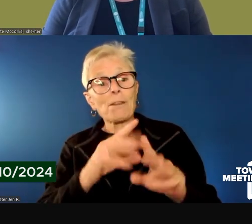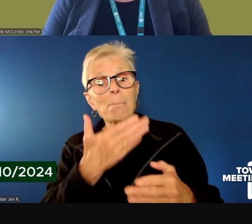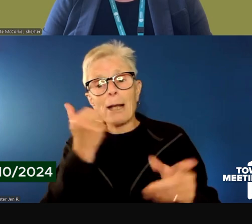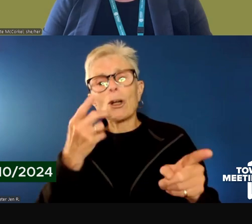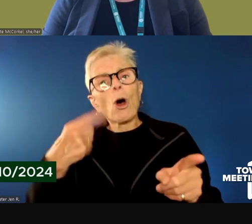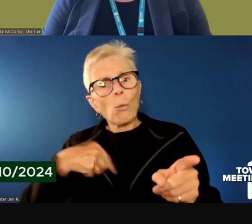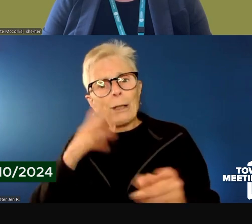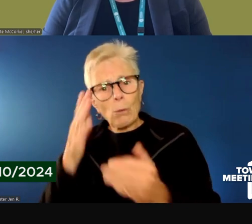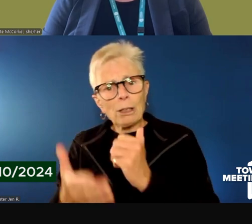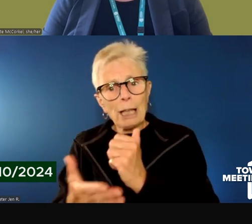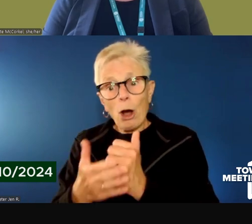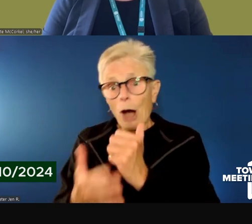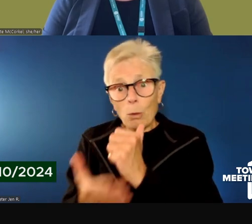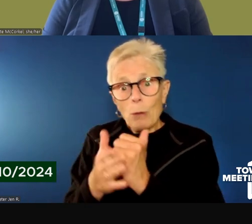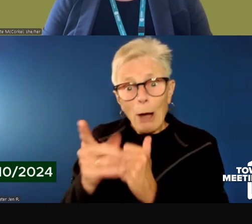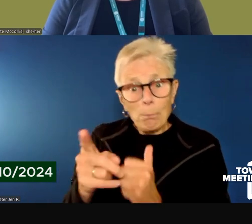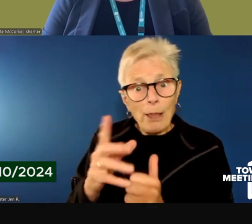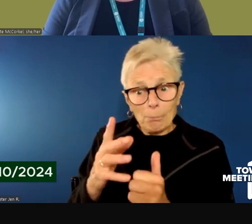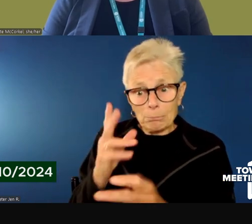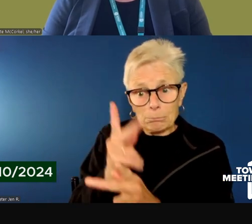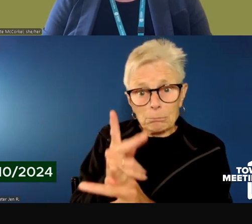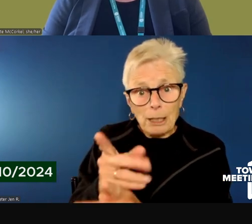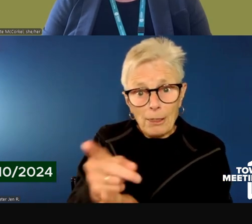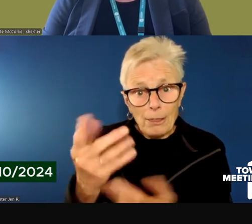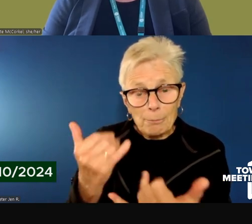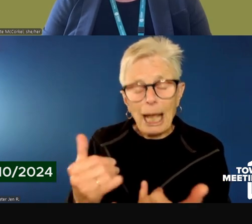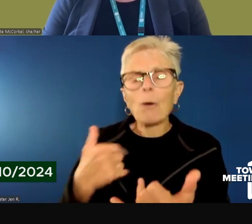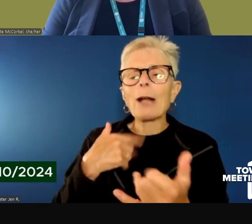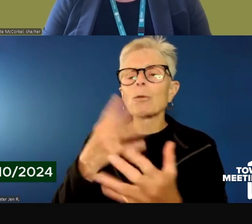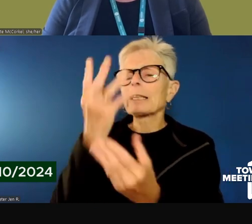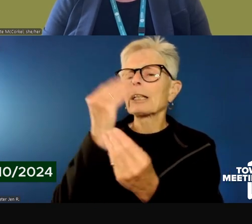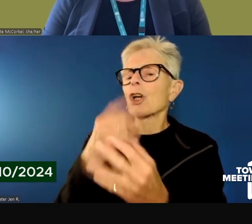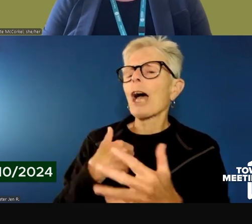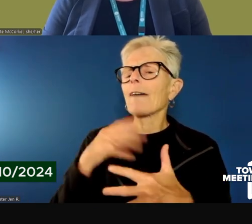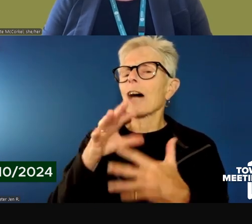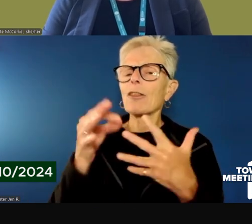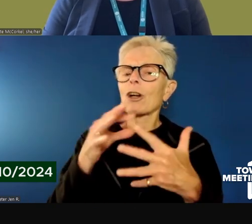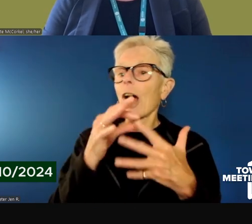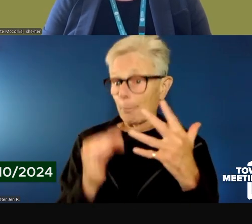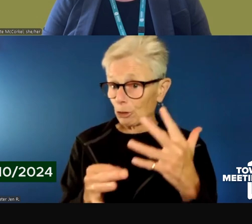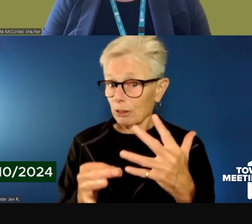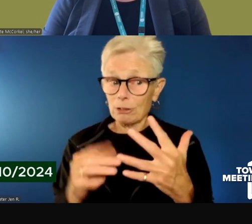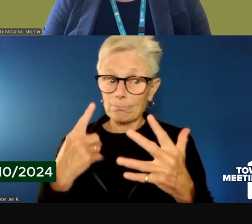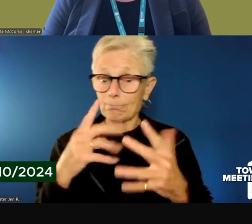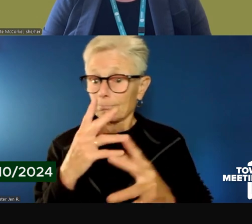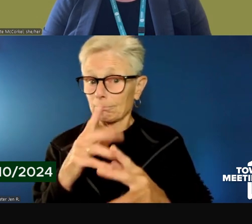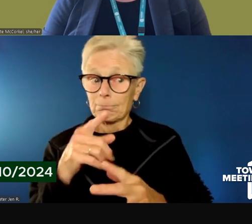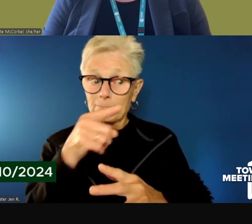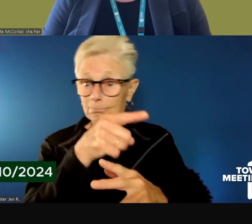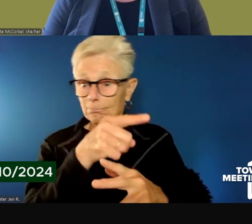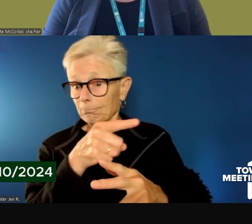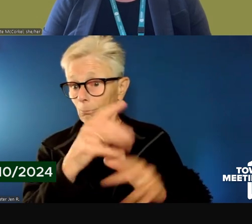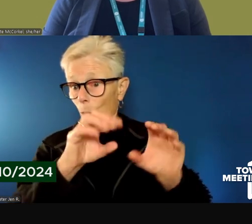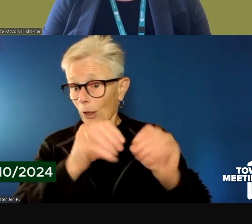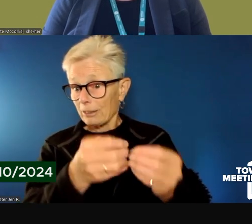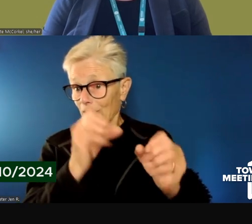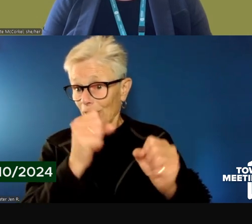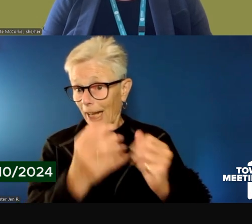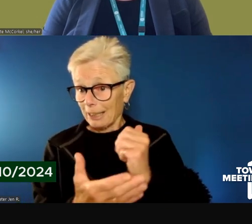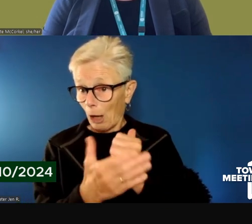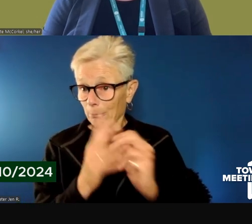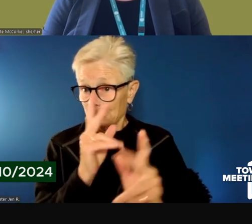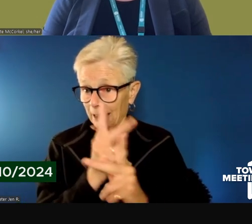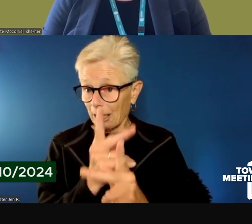and we will share with them the other resources available in the community. And so this is partially about